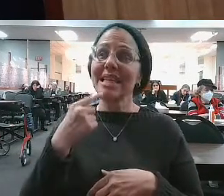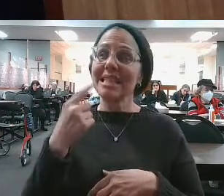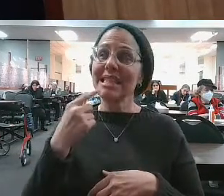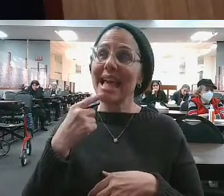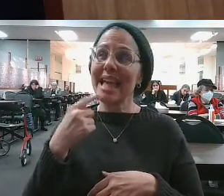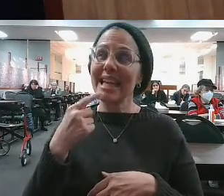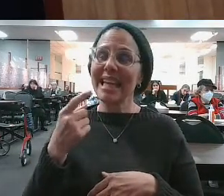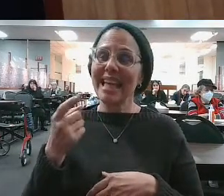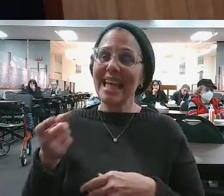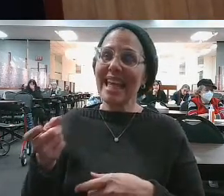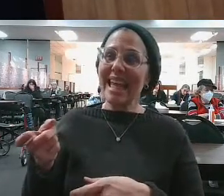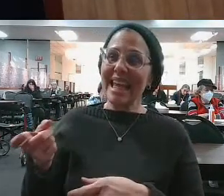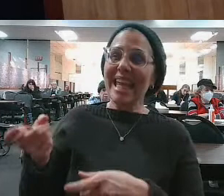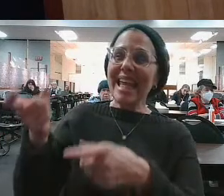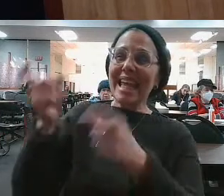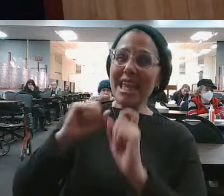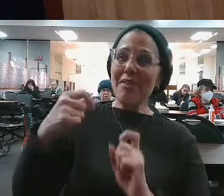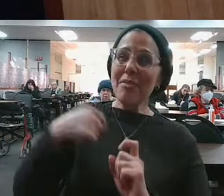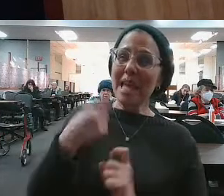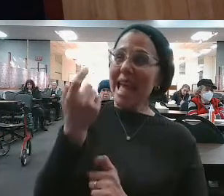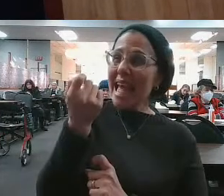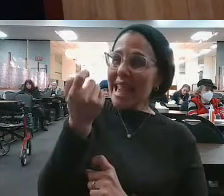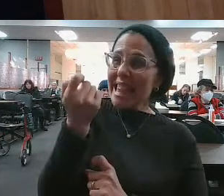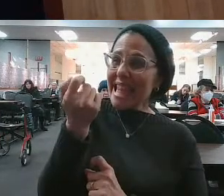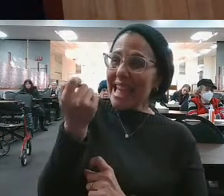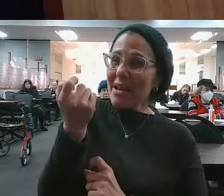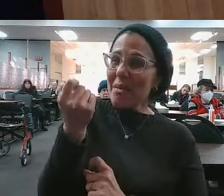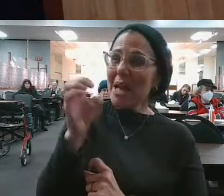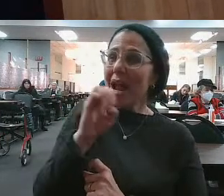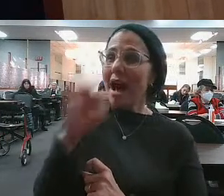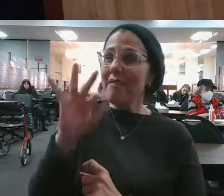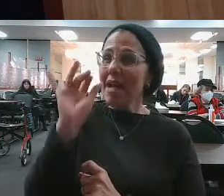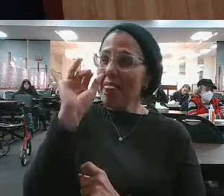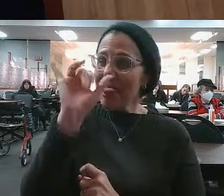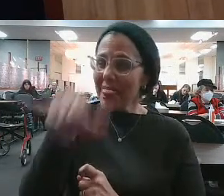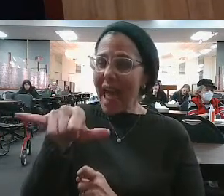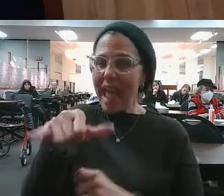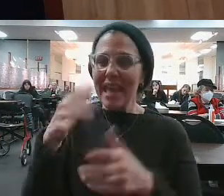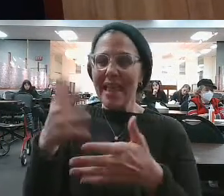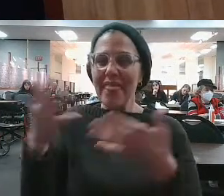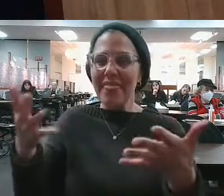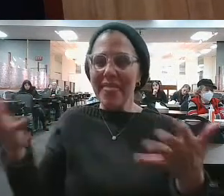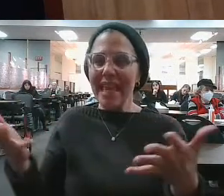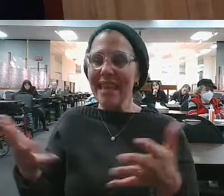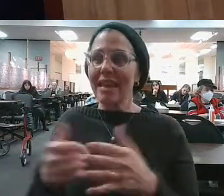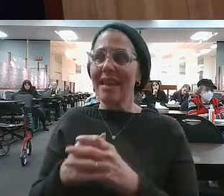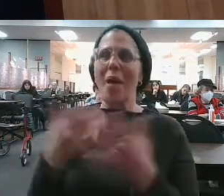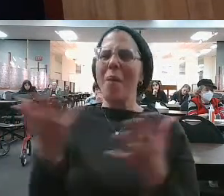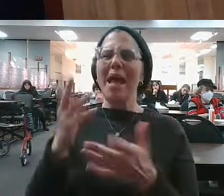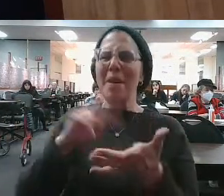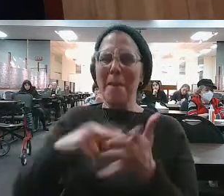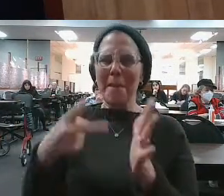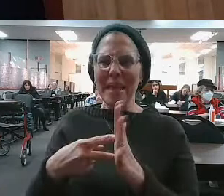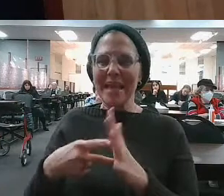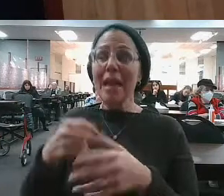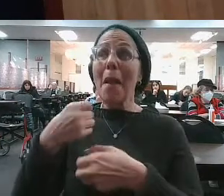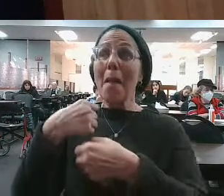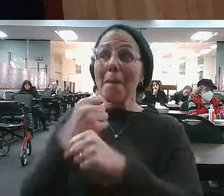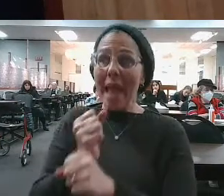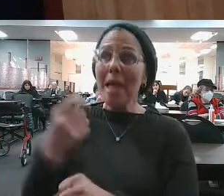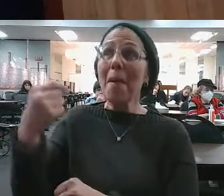Give me a little bit of that thing. What's a little bit of that thing? Make me a little bit insane.